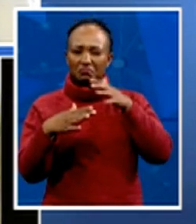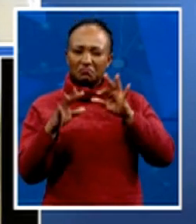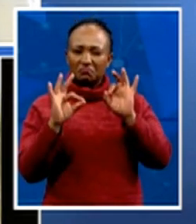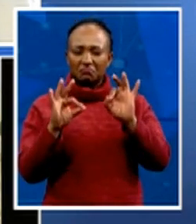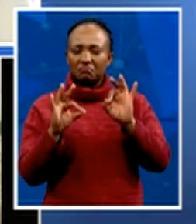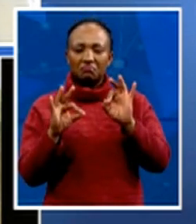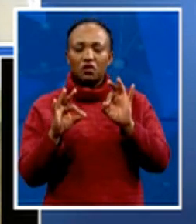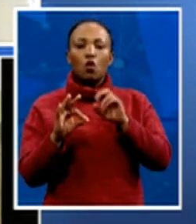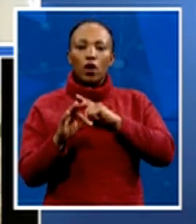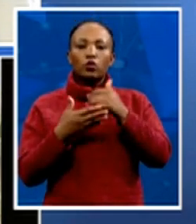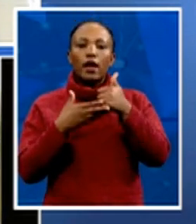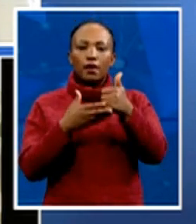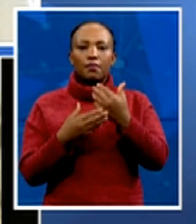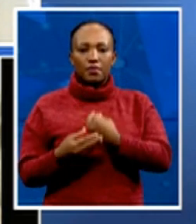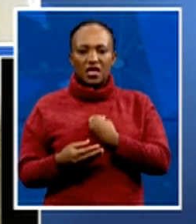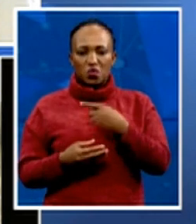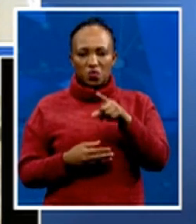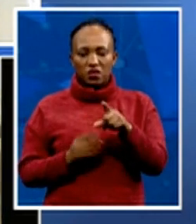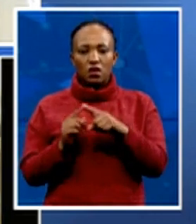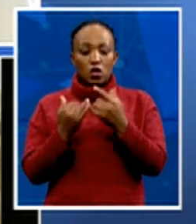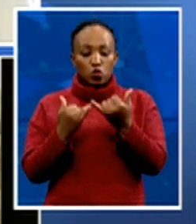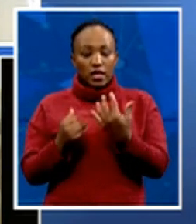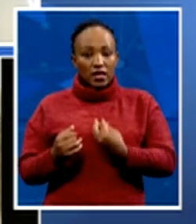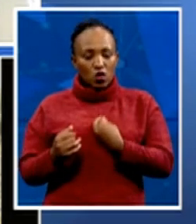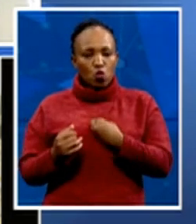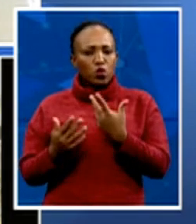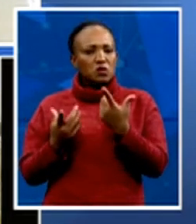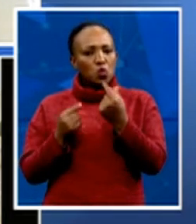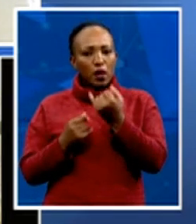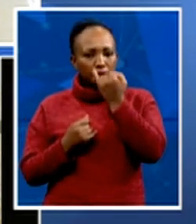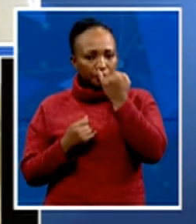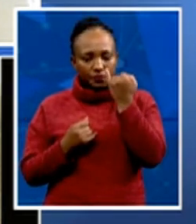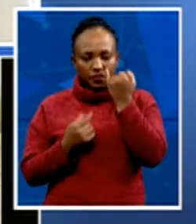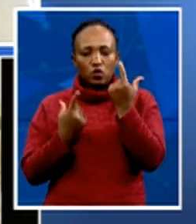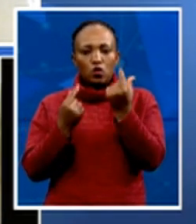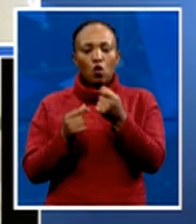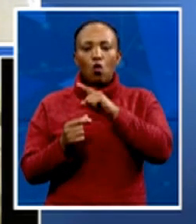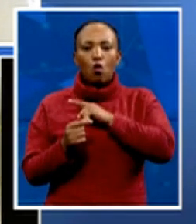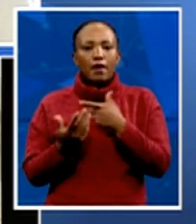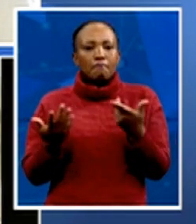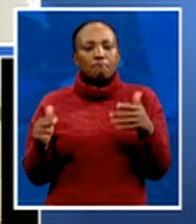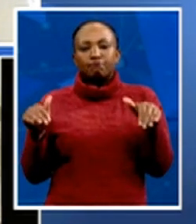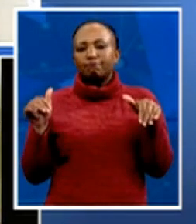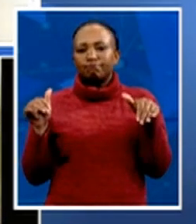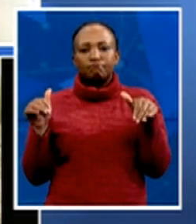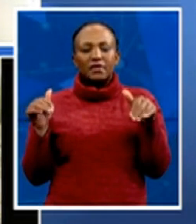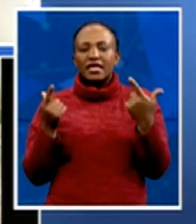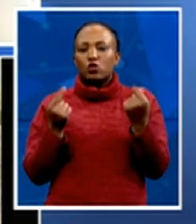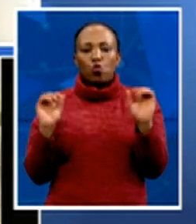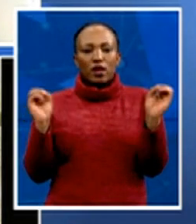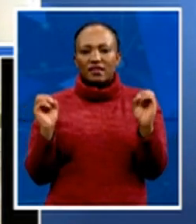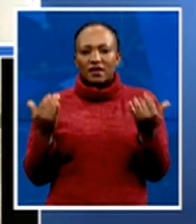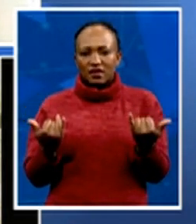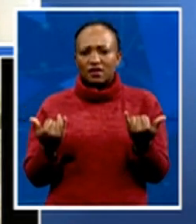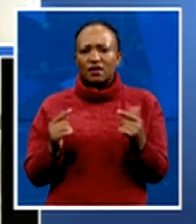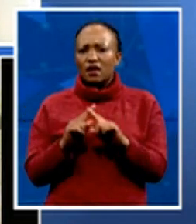struggling with the drugs. They're involving drugs because they are unemployment. They cannot do anything. But we have structures that are claiming every time coming to